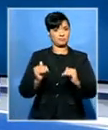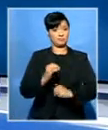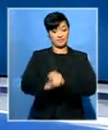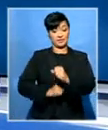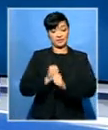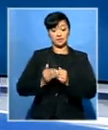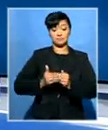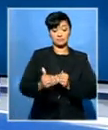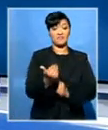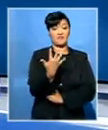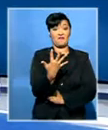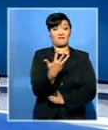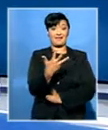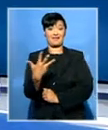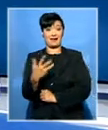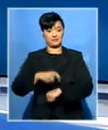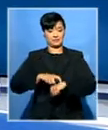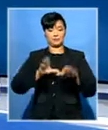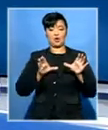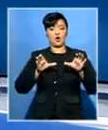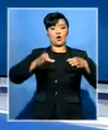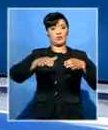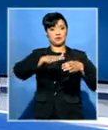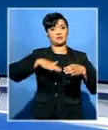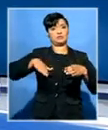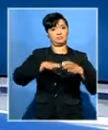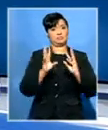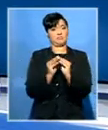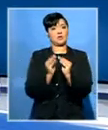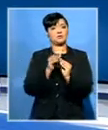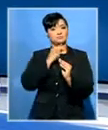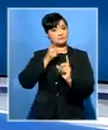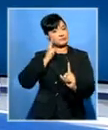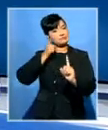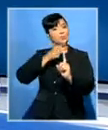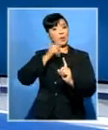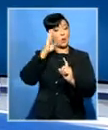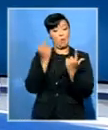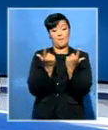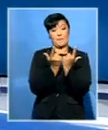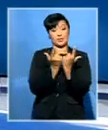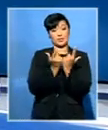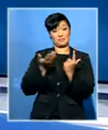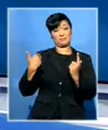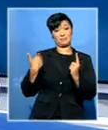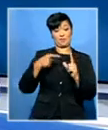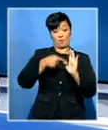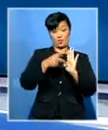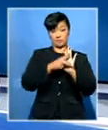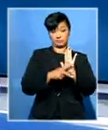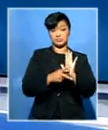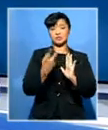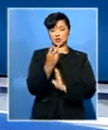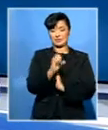year's session of the 59th session of the Commission of the Status of Women will focus on progress made since the adoption 20 years